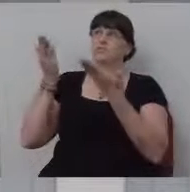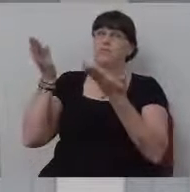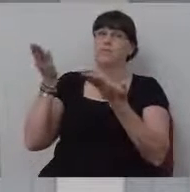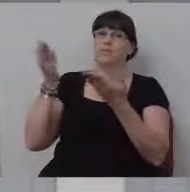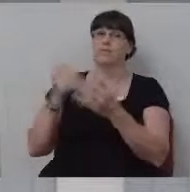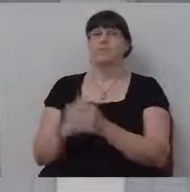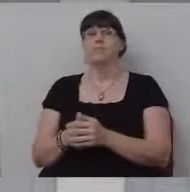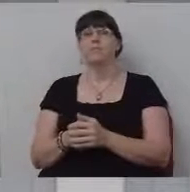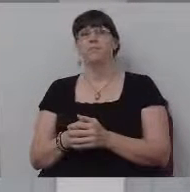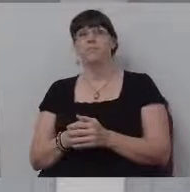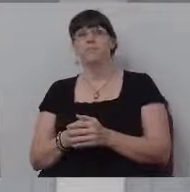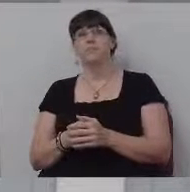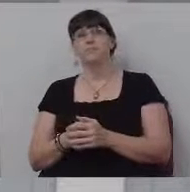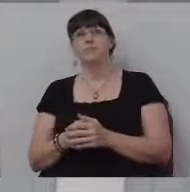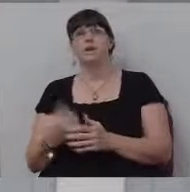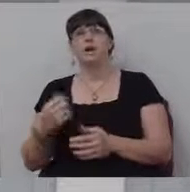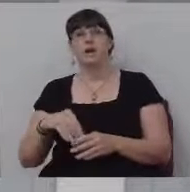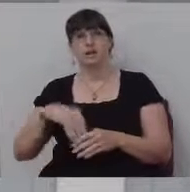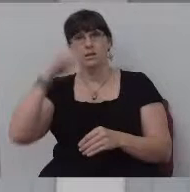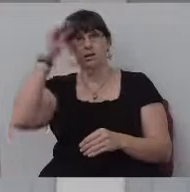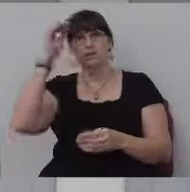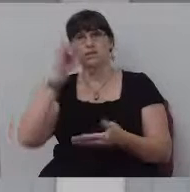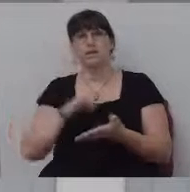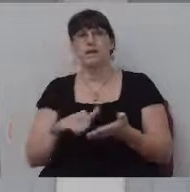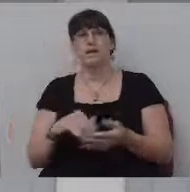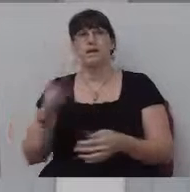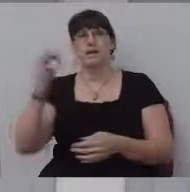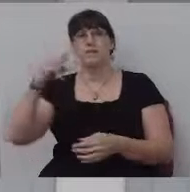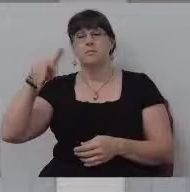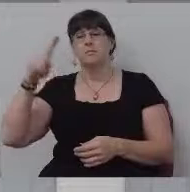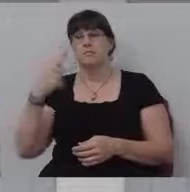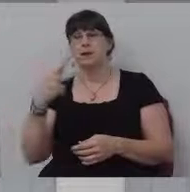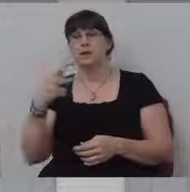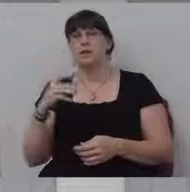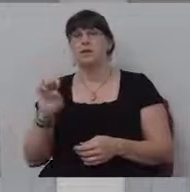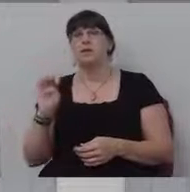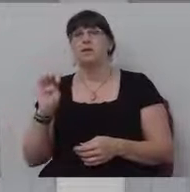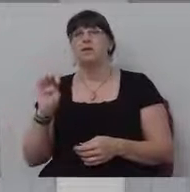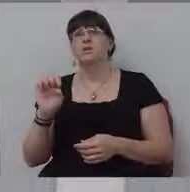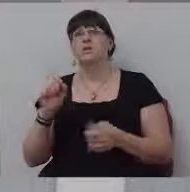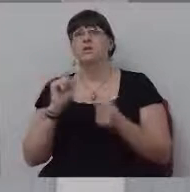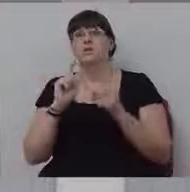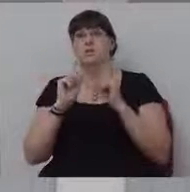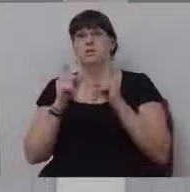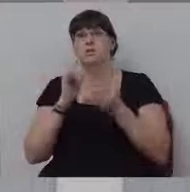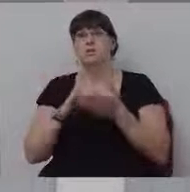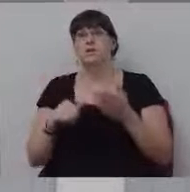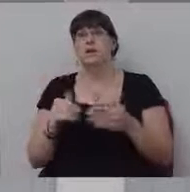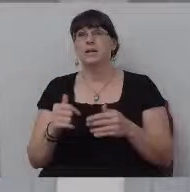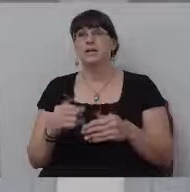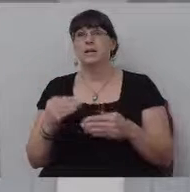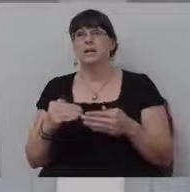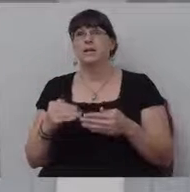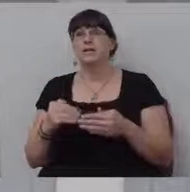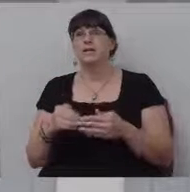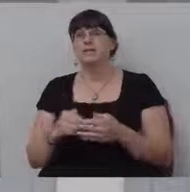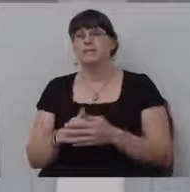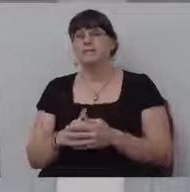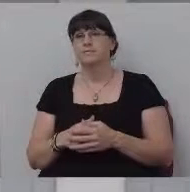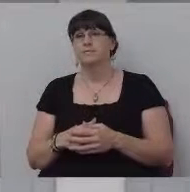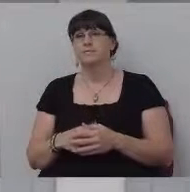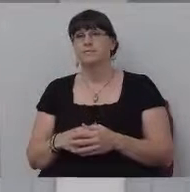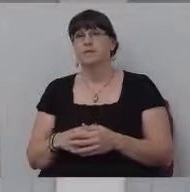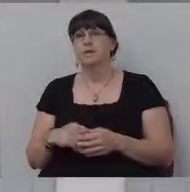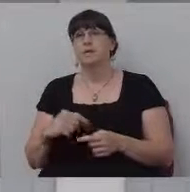We're robbing God. I learned that. learned, Mike told, Riggs told me that. Before the first time, he had invited me to come to church and said I'd come to church with him,